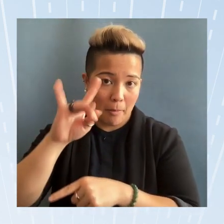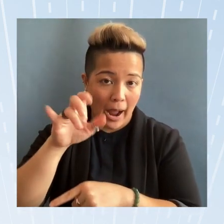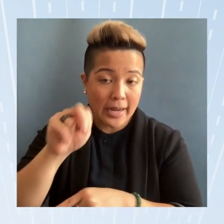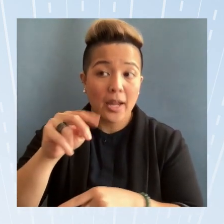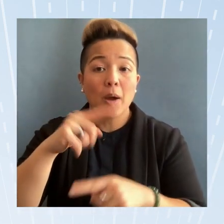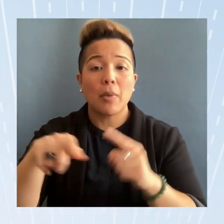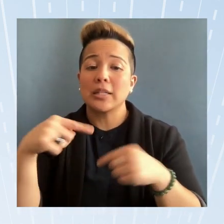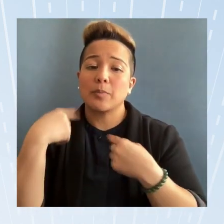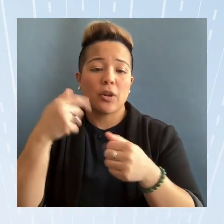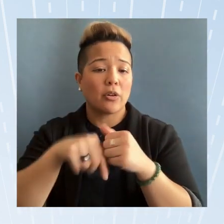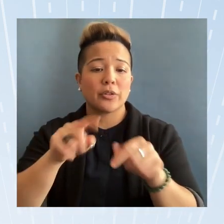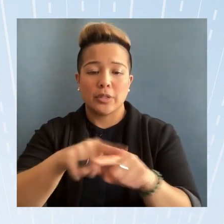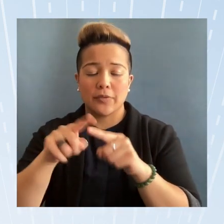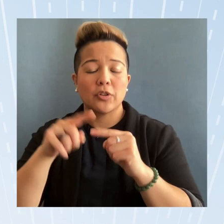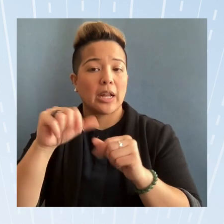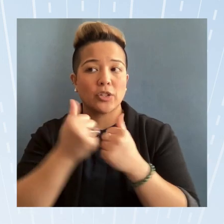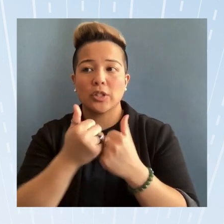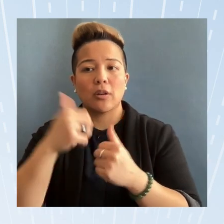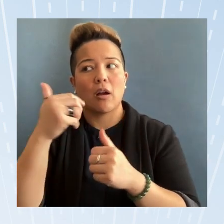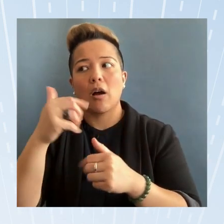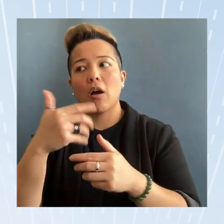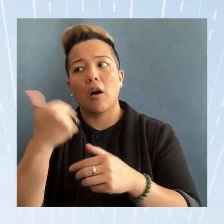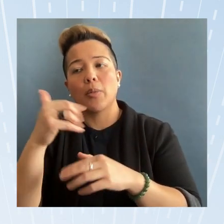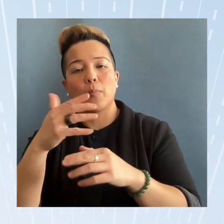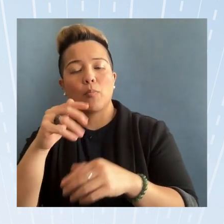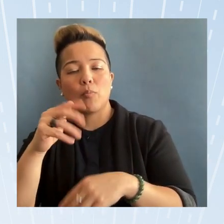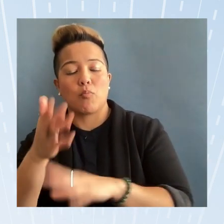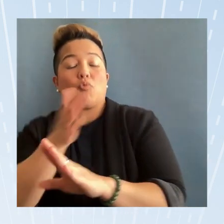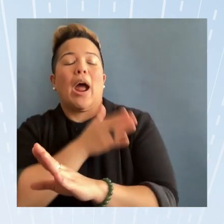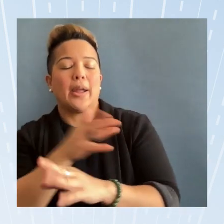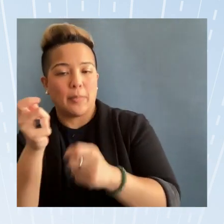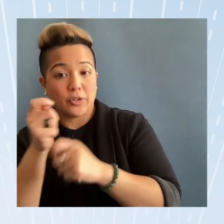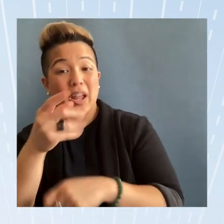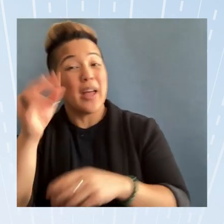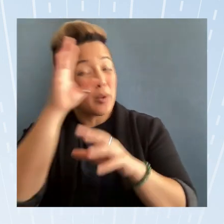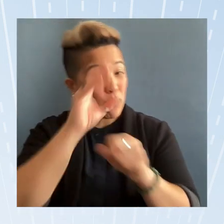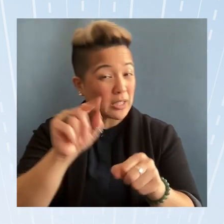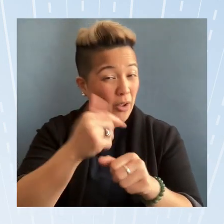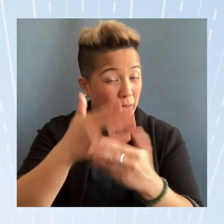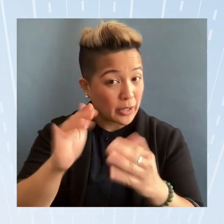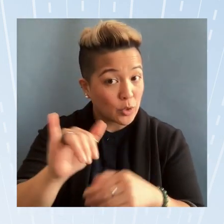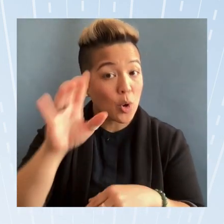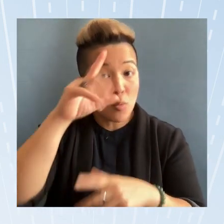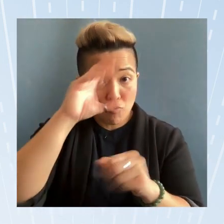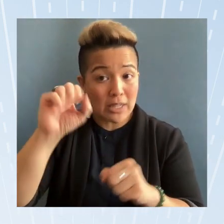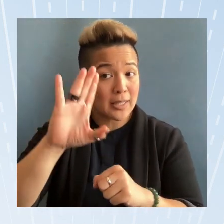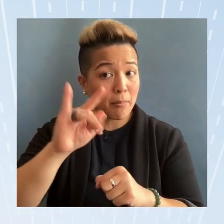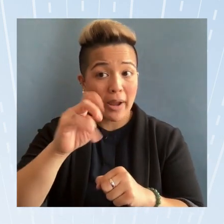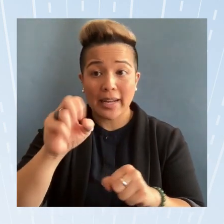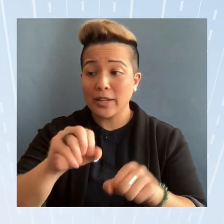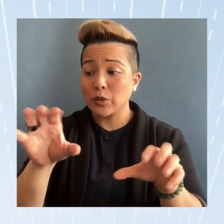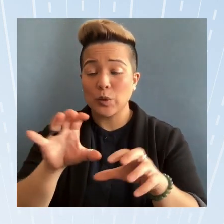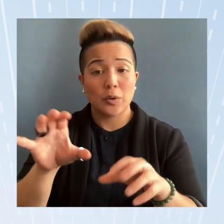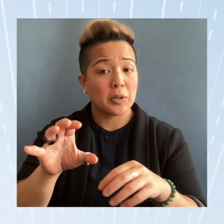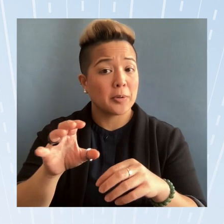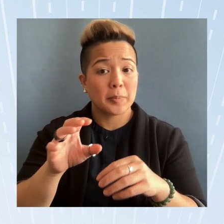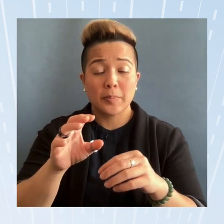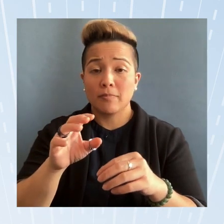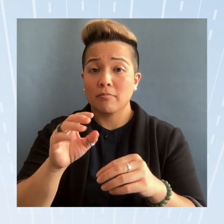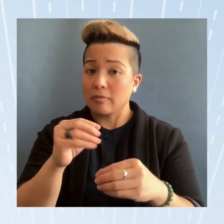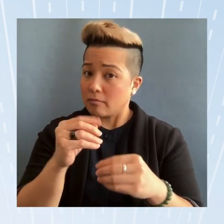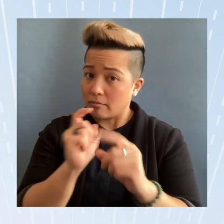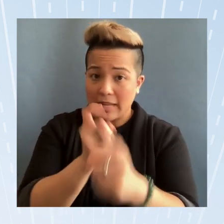prior administration so there's no and the president the other thing too president Biden can do you know can issue his executive order